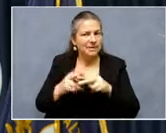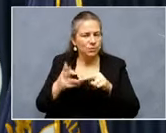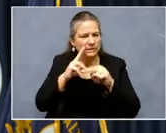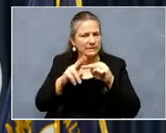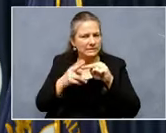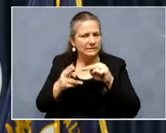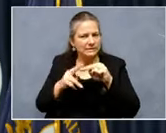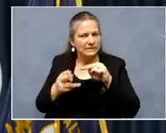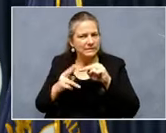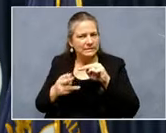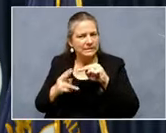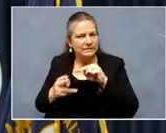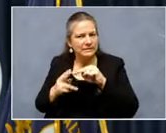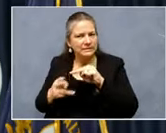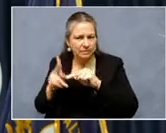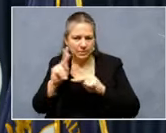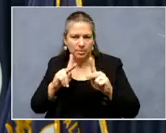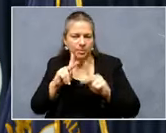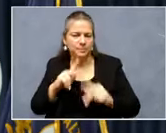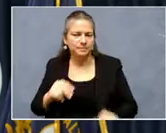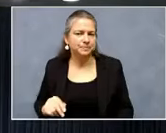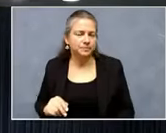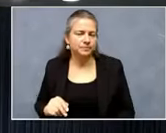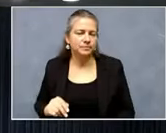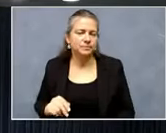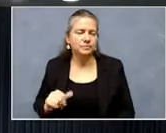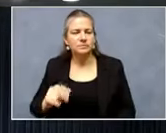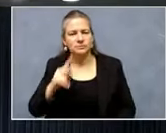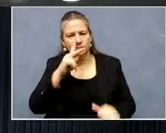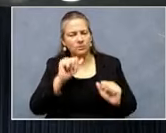instance. Let's look at our stair stepper chart.